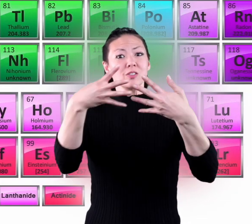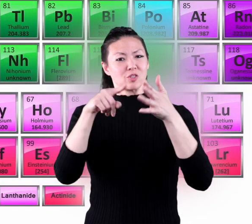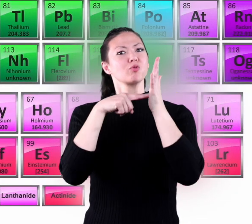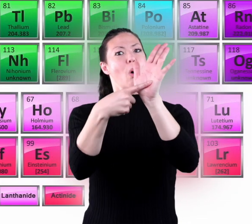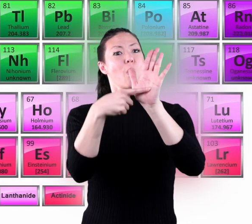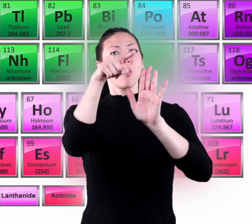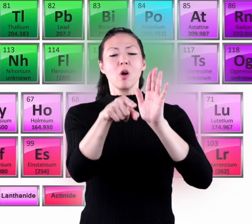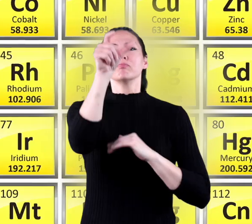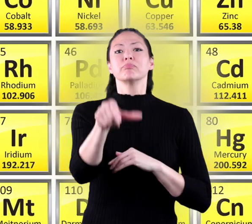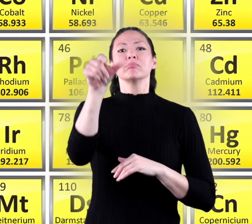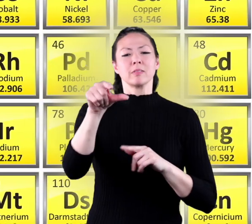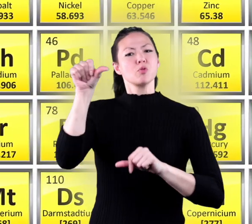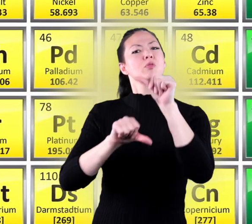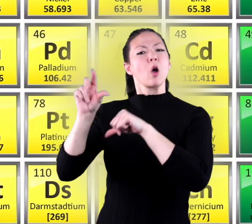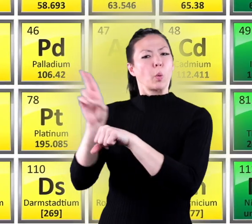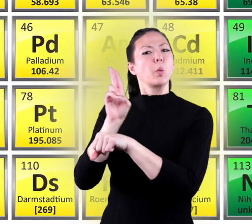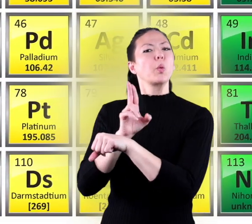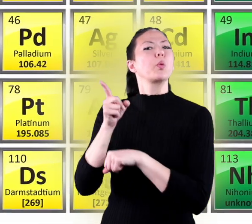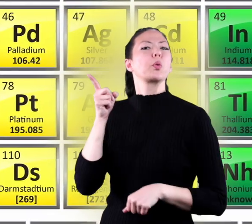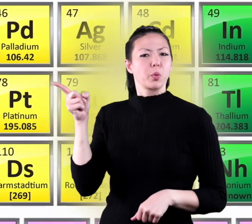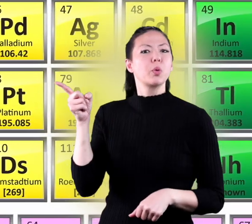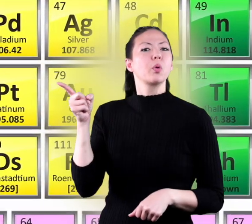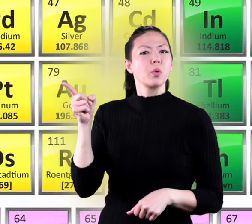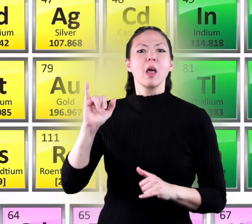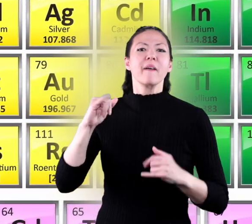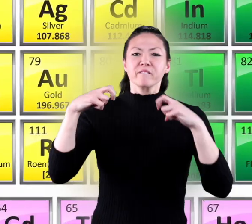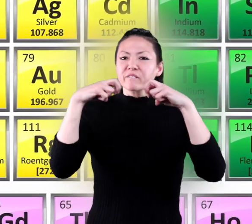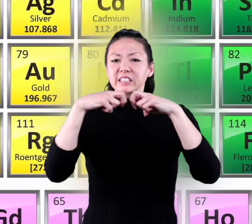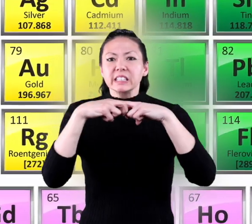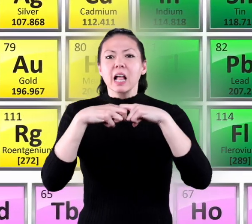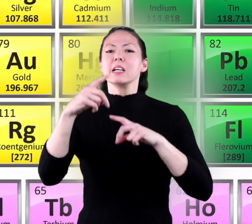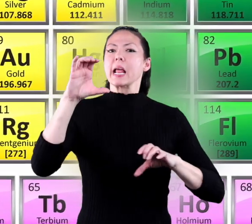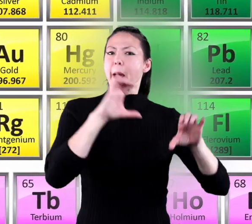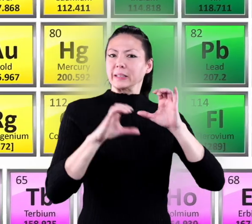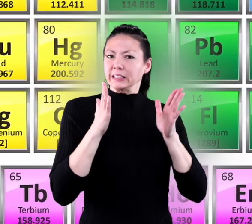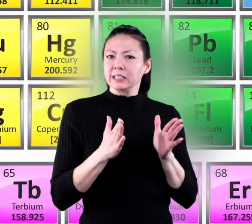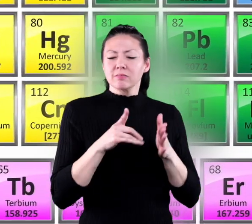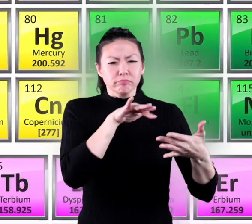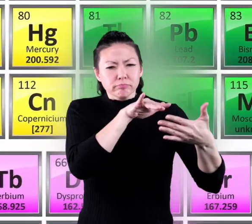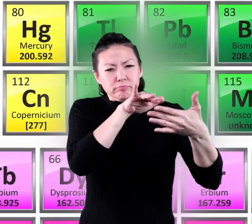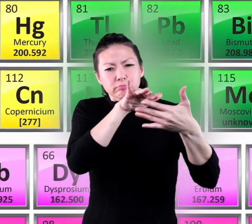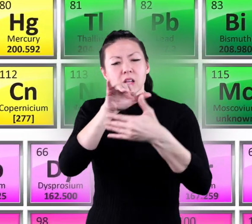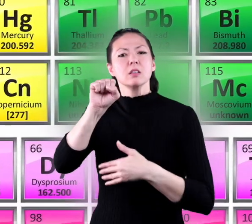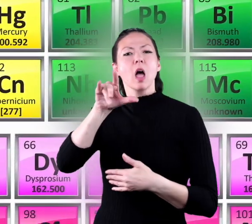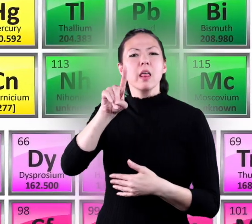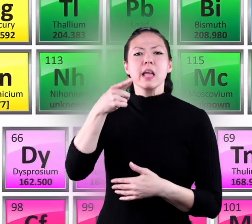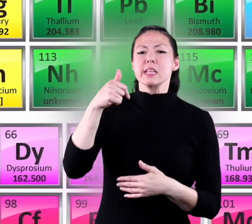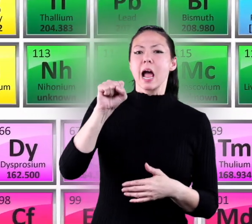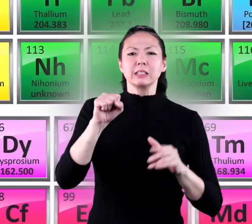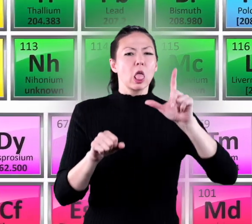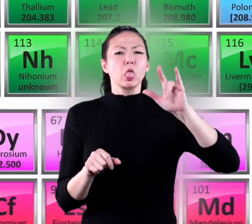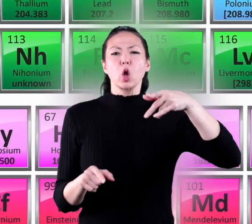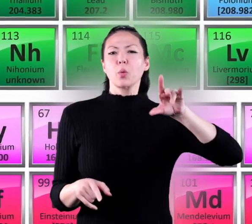table of elements. This chart is used by scientists, like physicists and chemists, to study how solids,